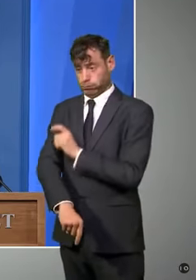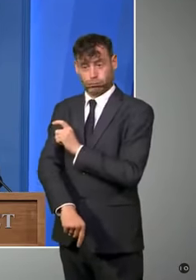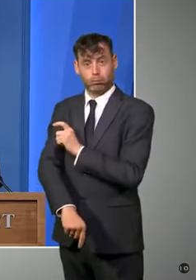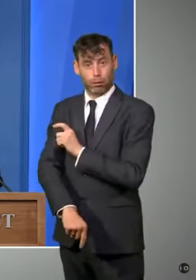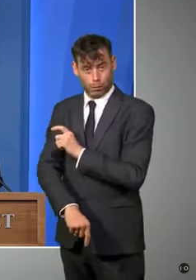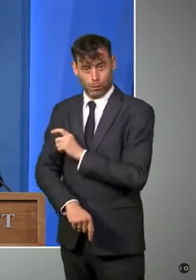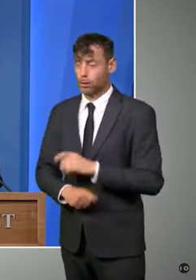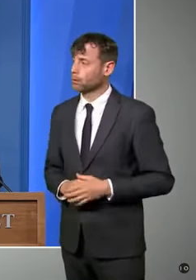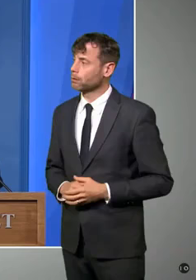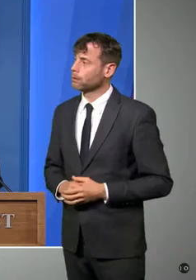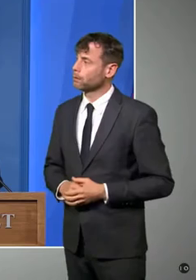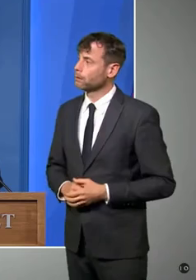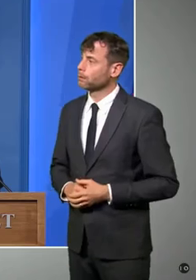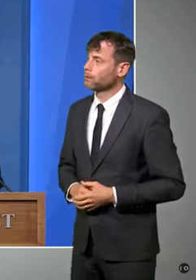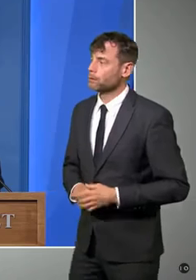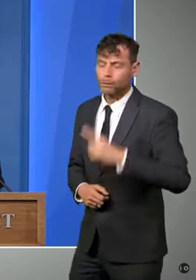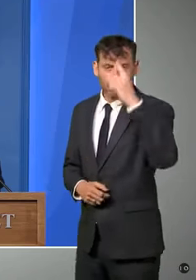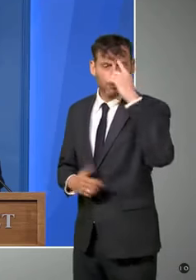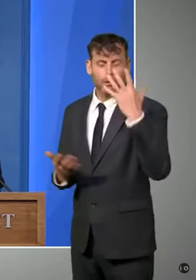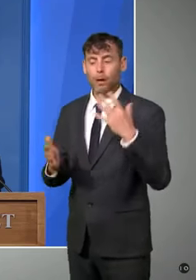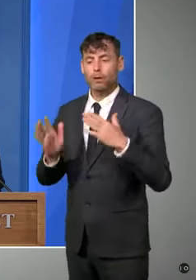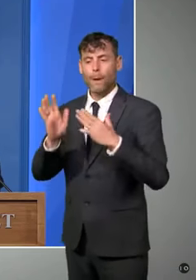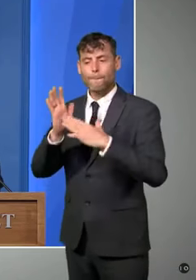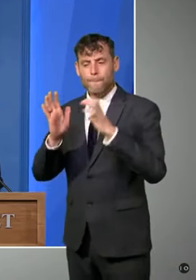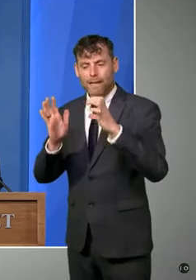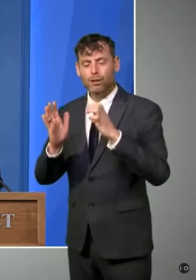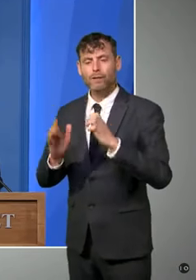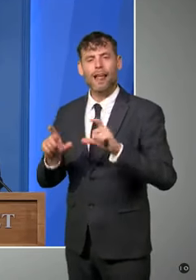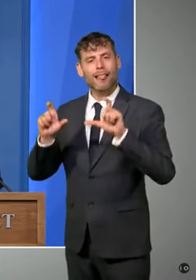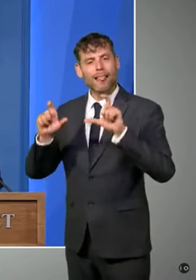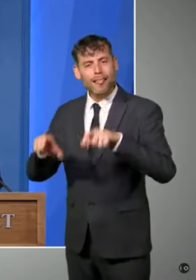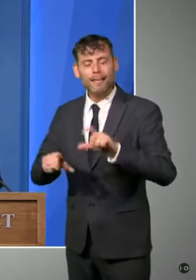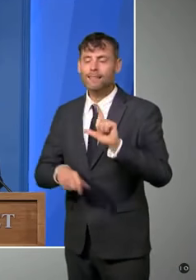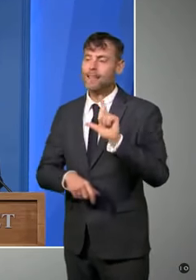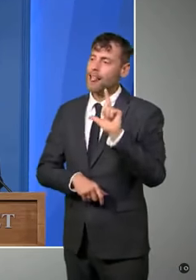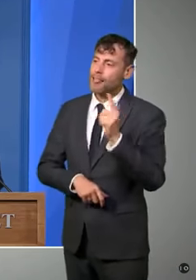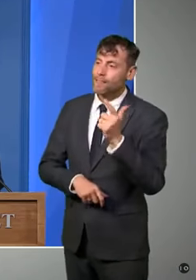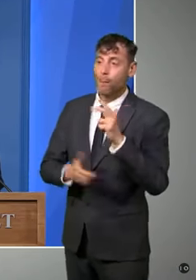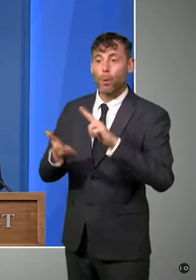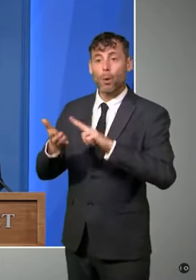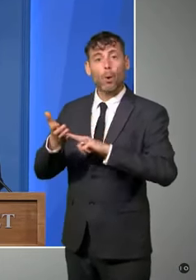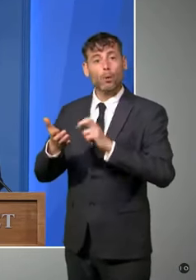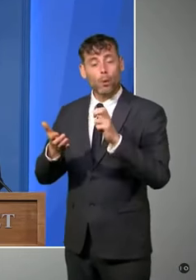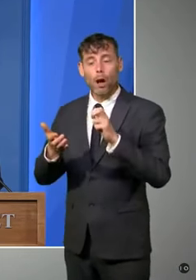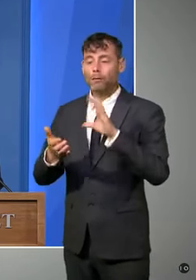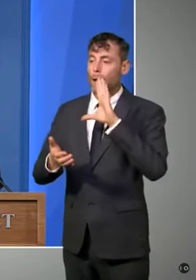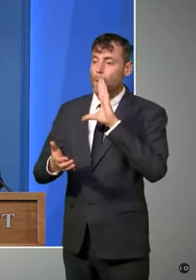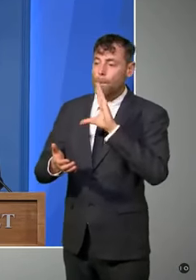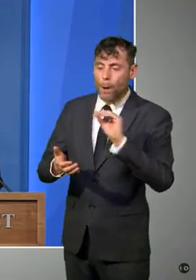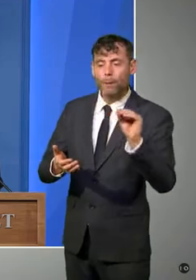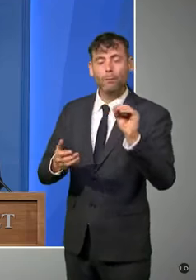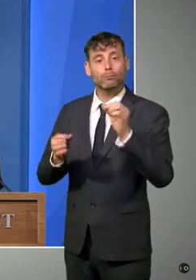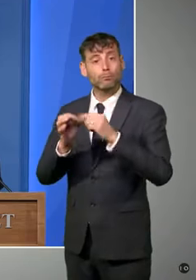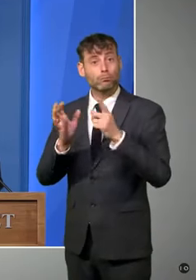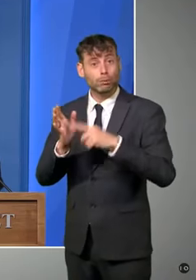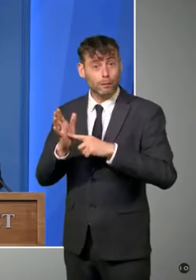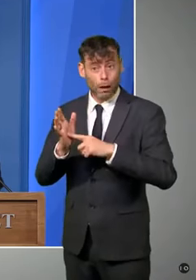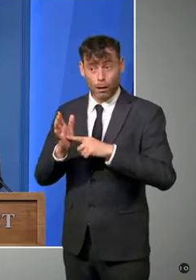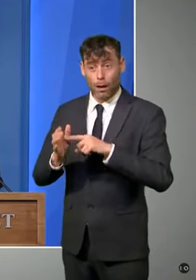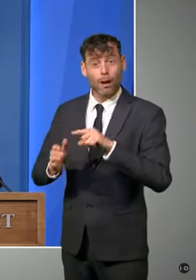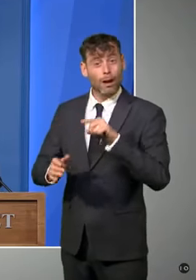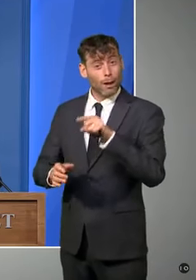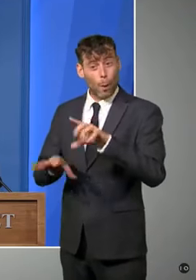of Manchester, Leeds, Liverpool, Newcastle, Birmingham and Bristol combined, having complete protection